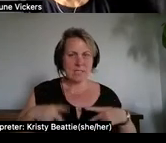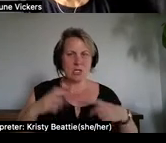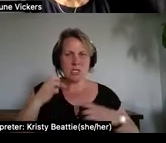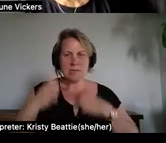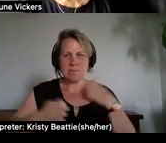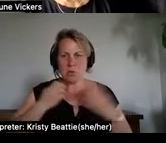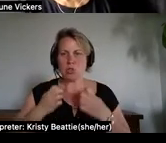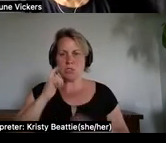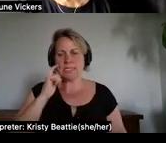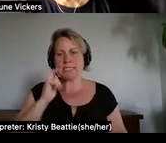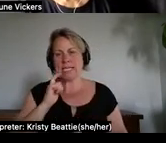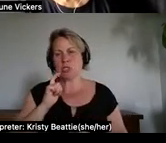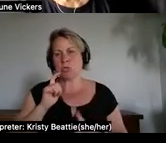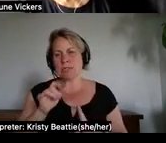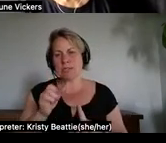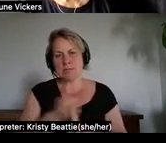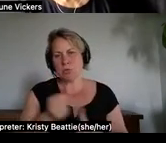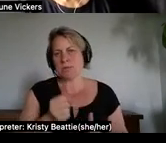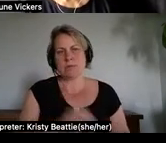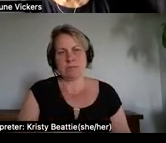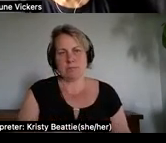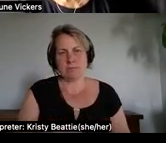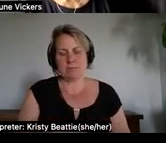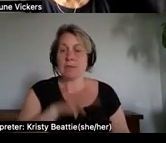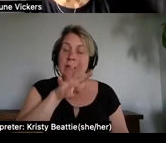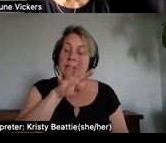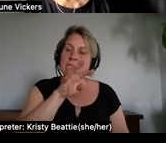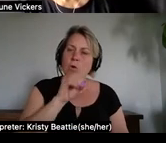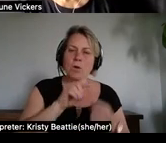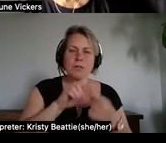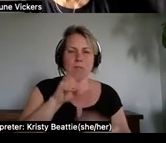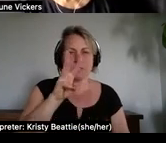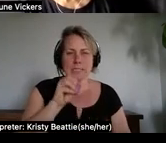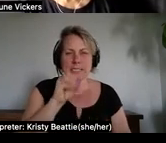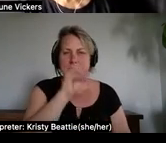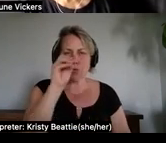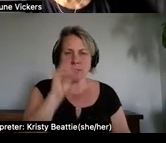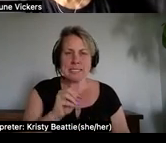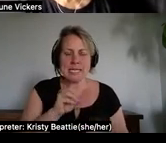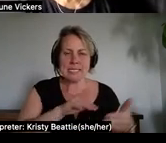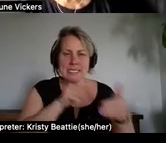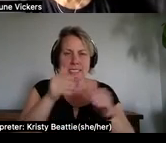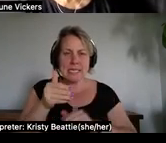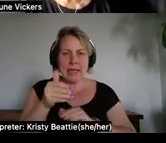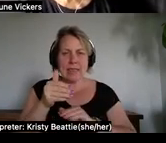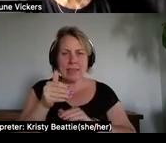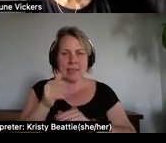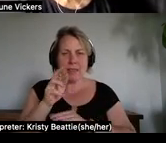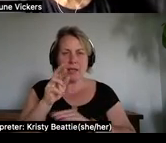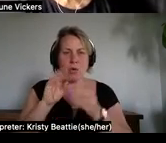there was a 40 to 60 percent mortality rate in indian residential schools